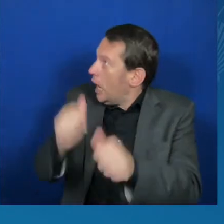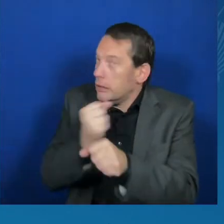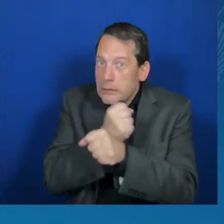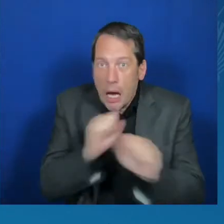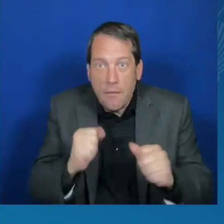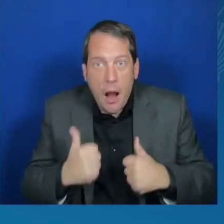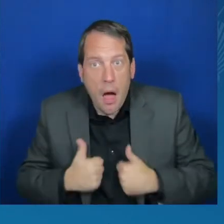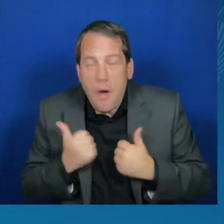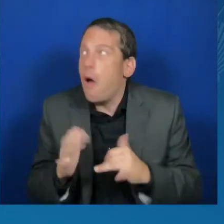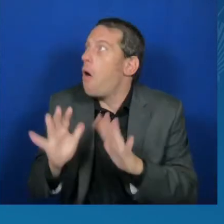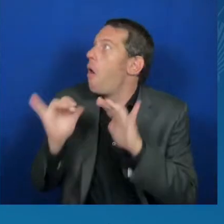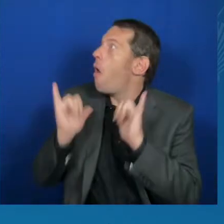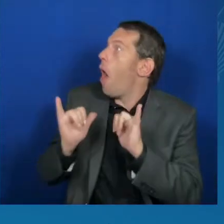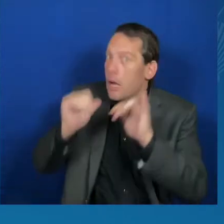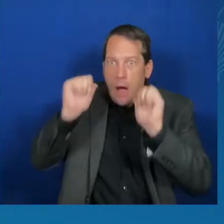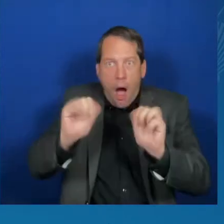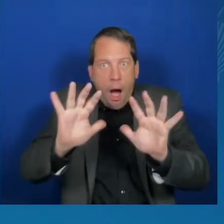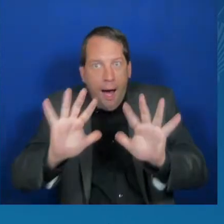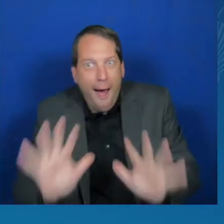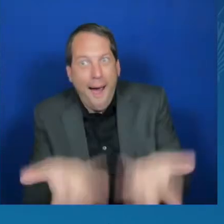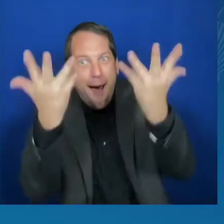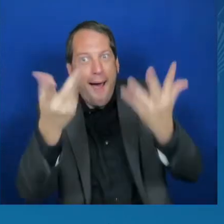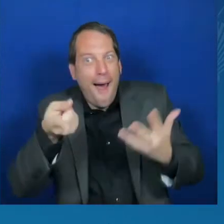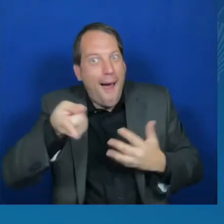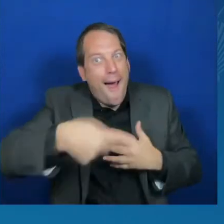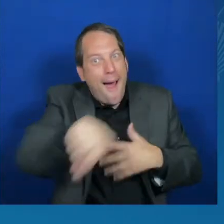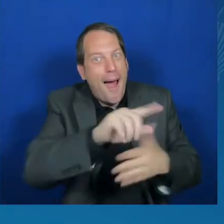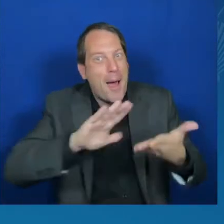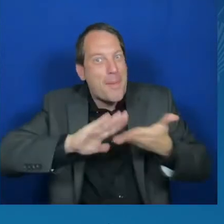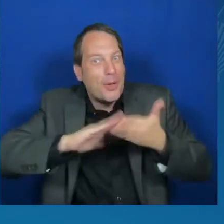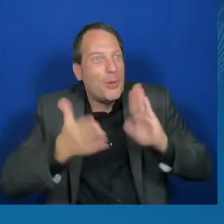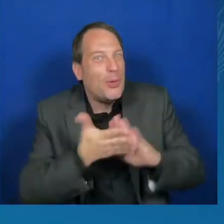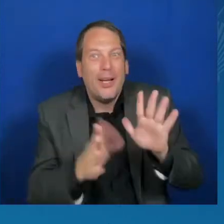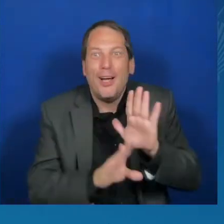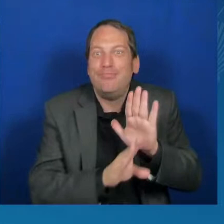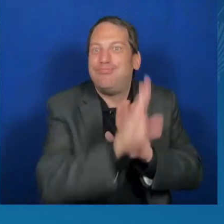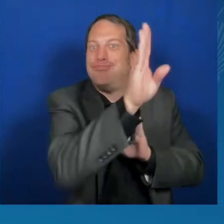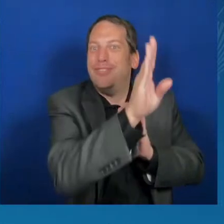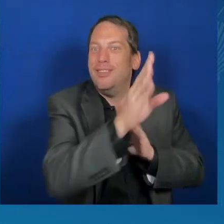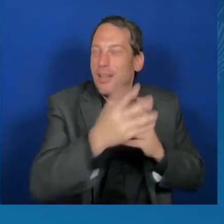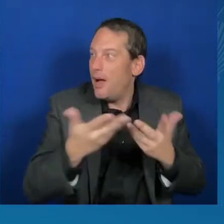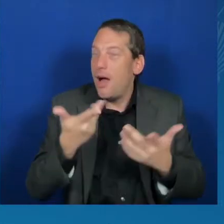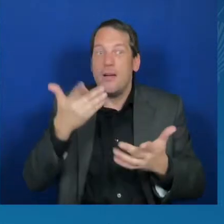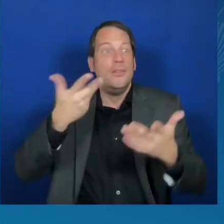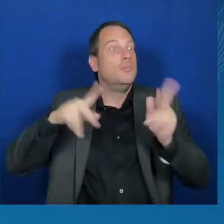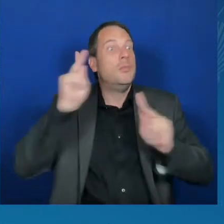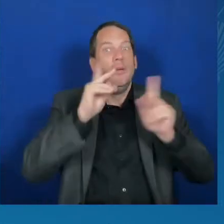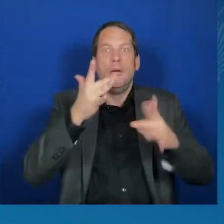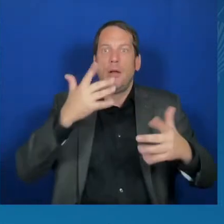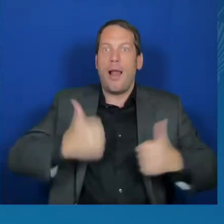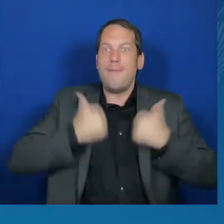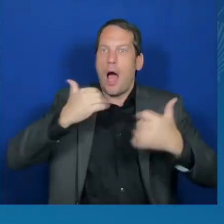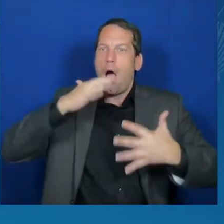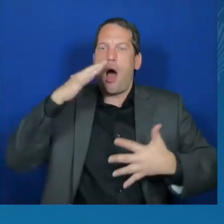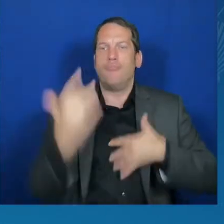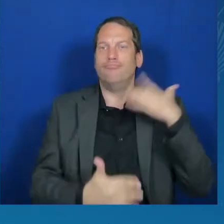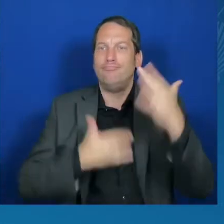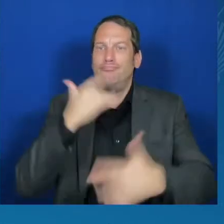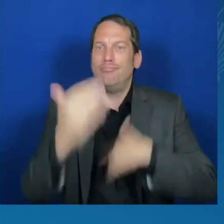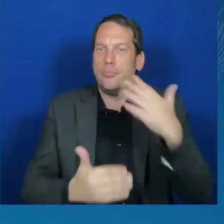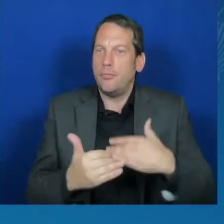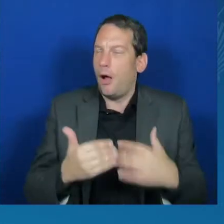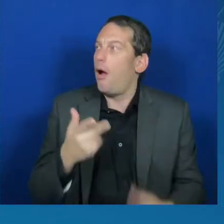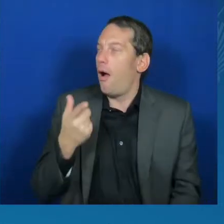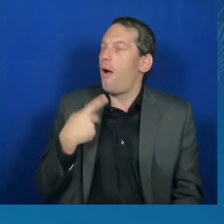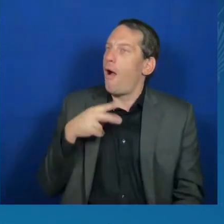I believe history will show that this was the moment when